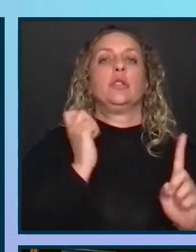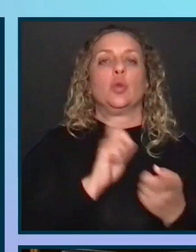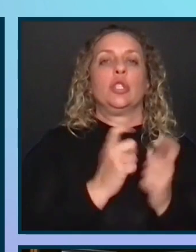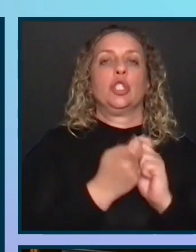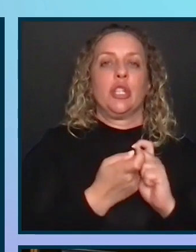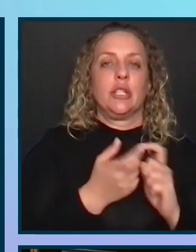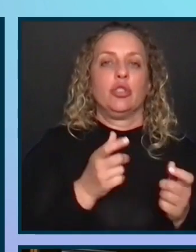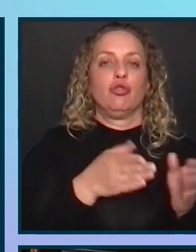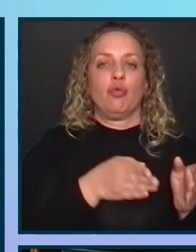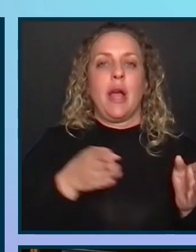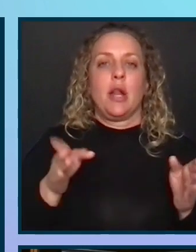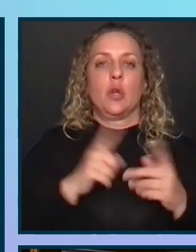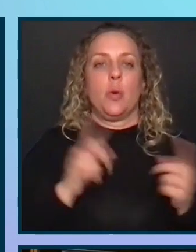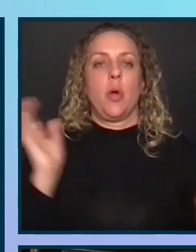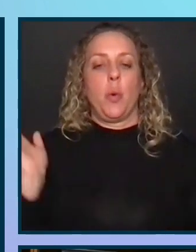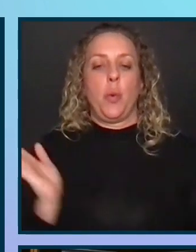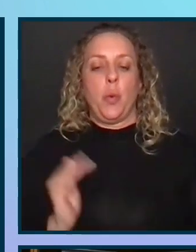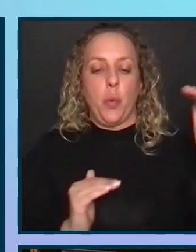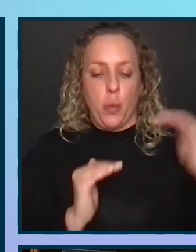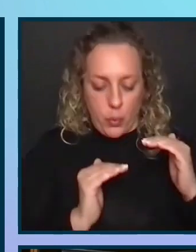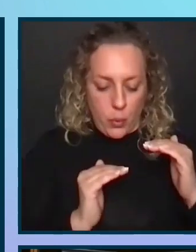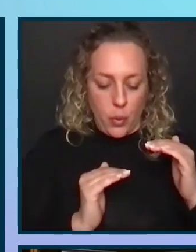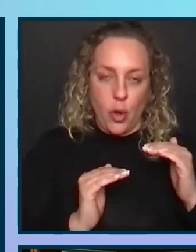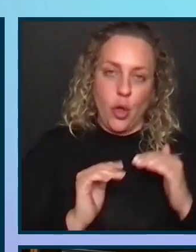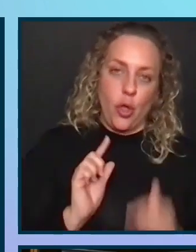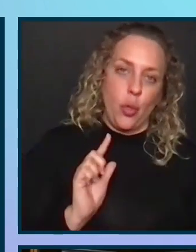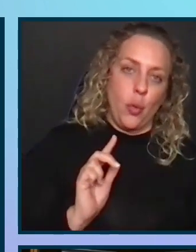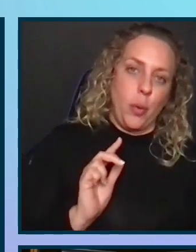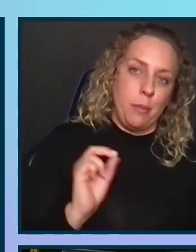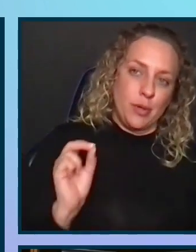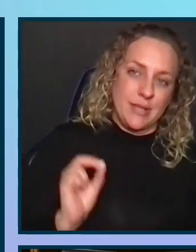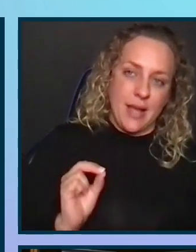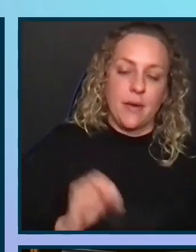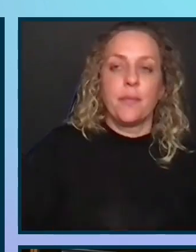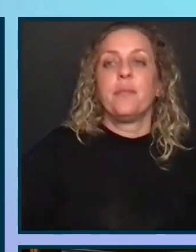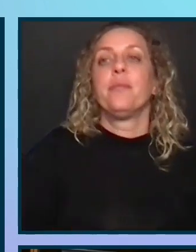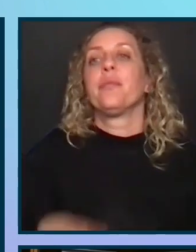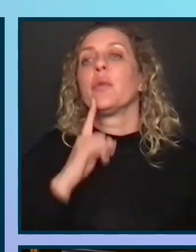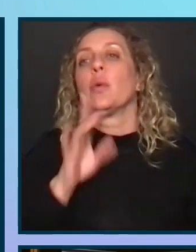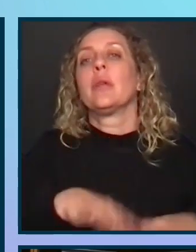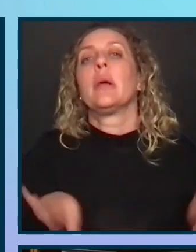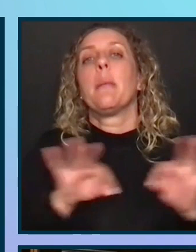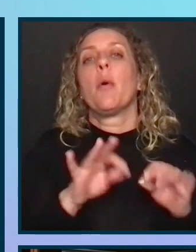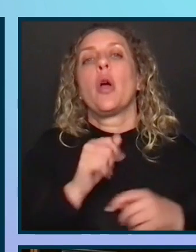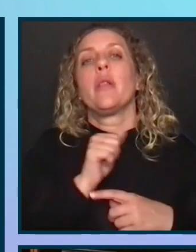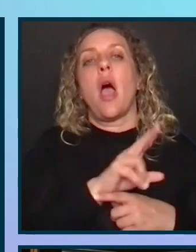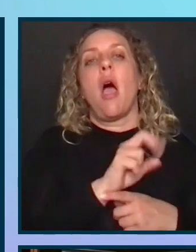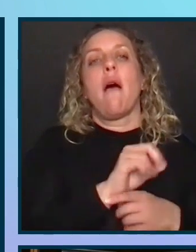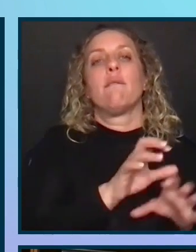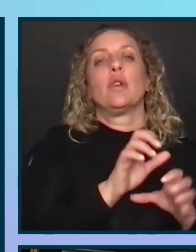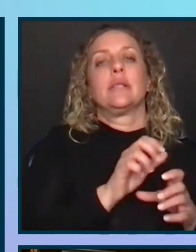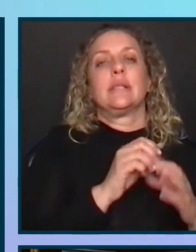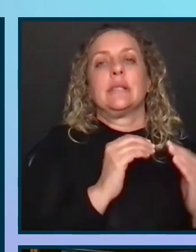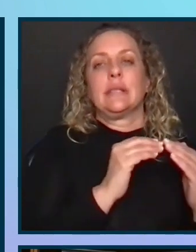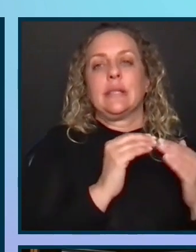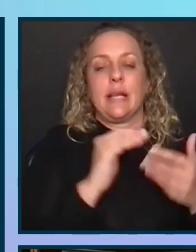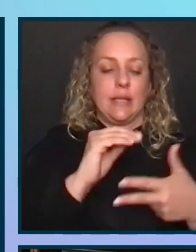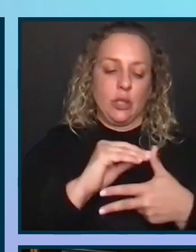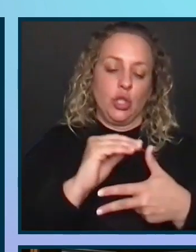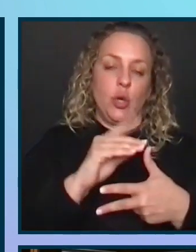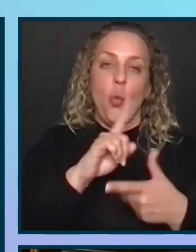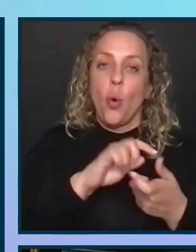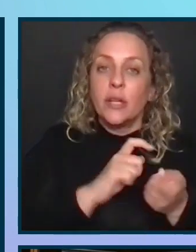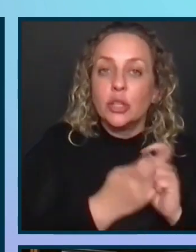strategy where the gap shrinks to just three percent. Remember what is important in the unfreezing stage is what is the change,